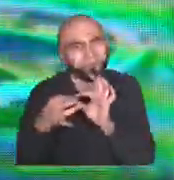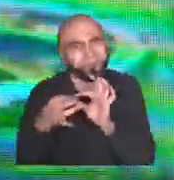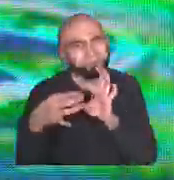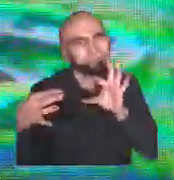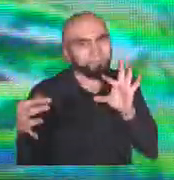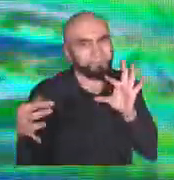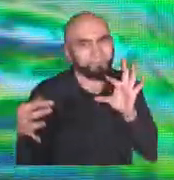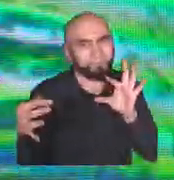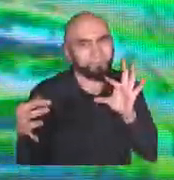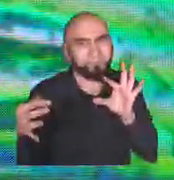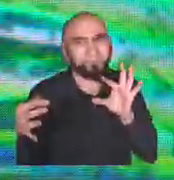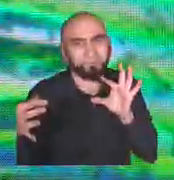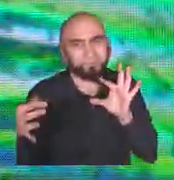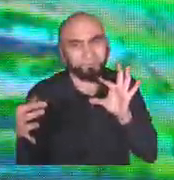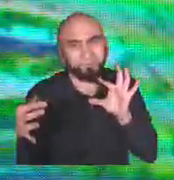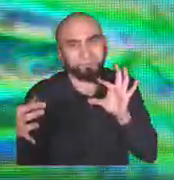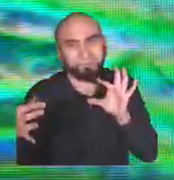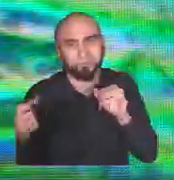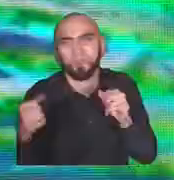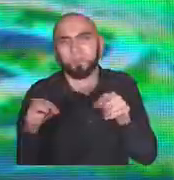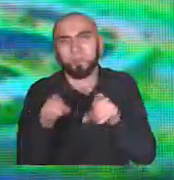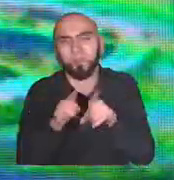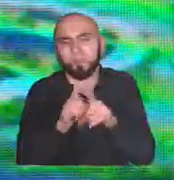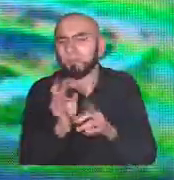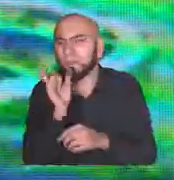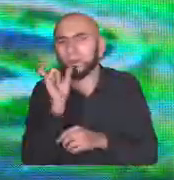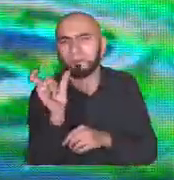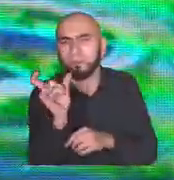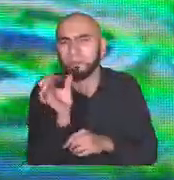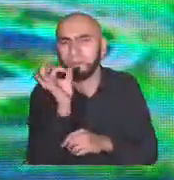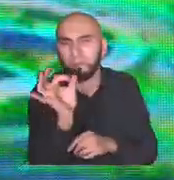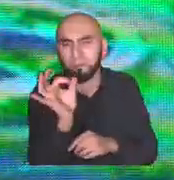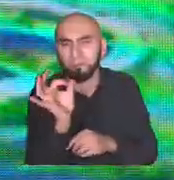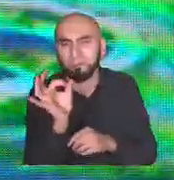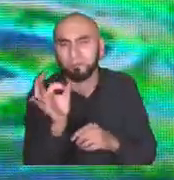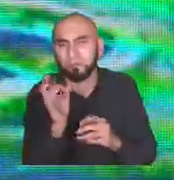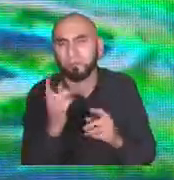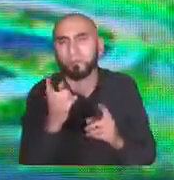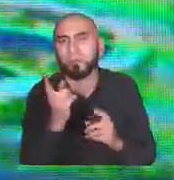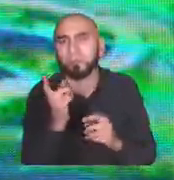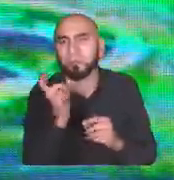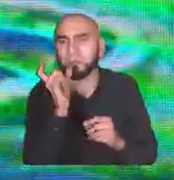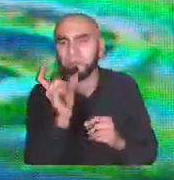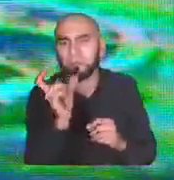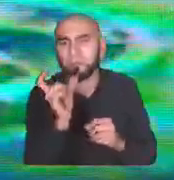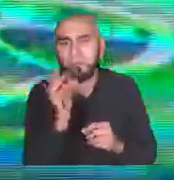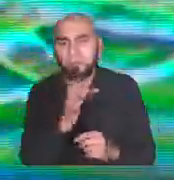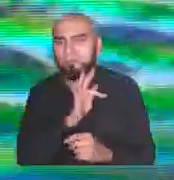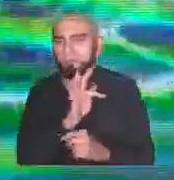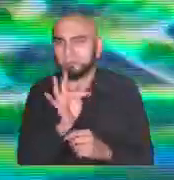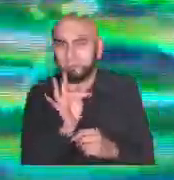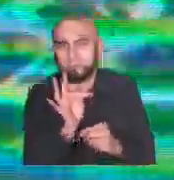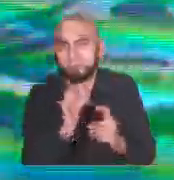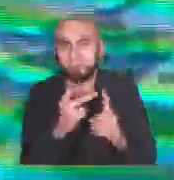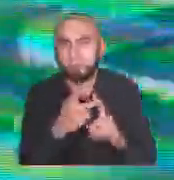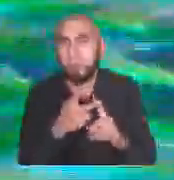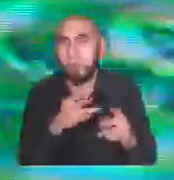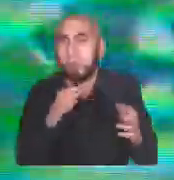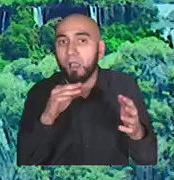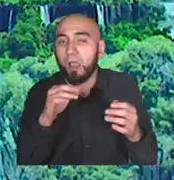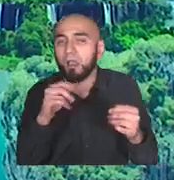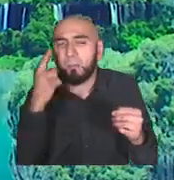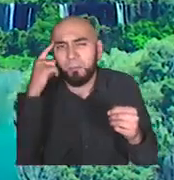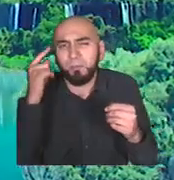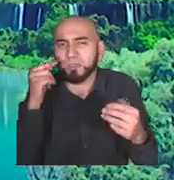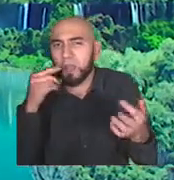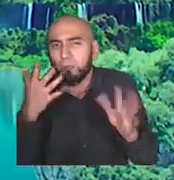like a French word, a no me, that maybe you're not entirely connected to things anymore. And I think